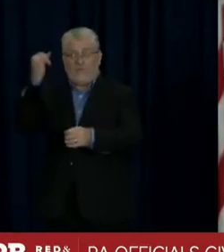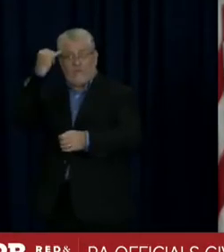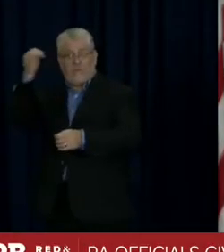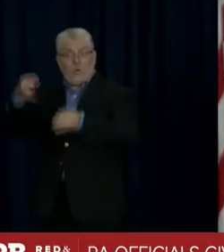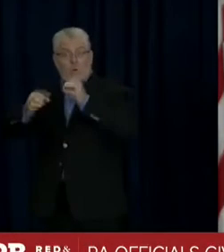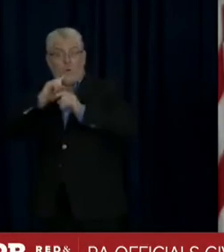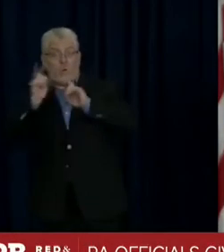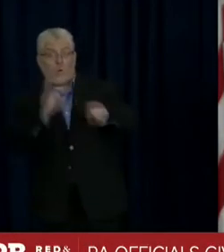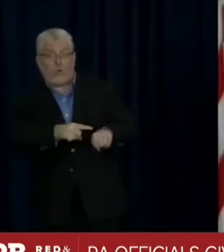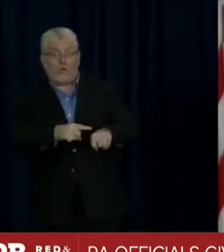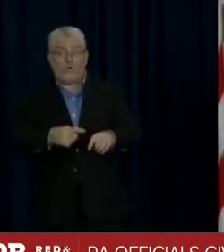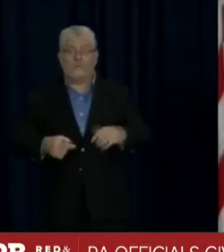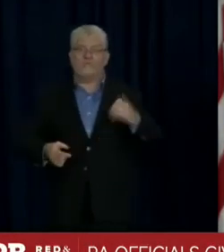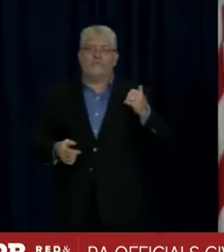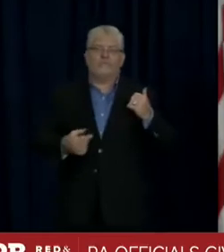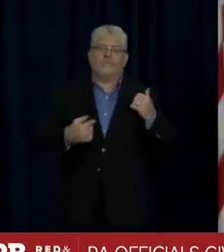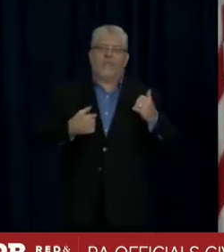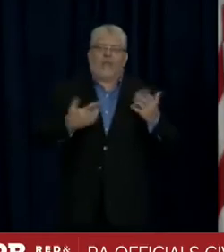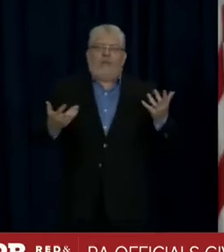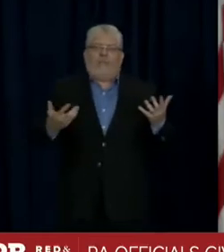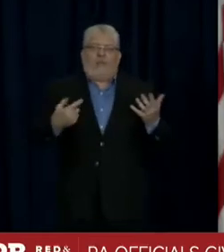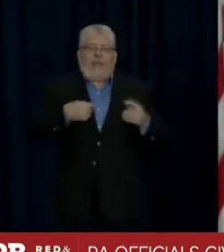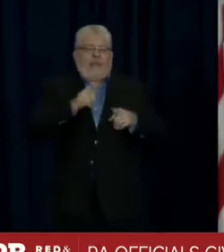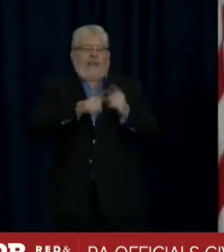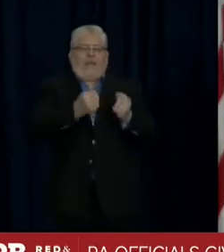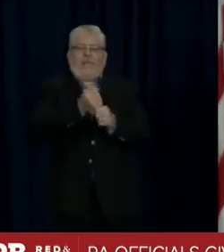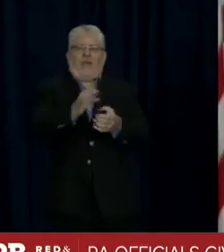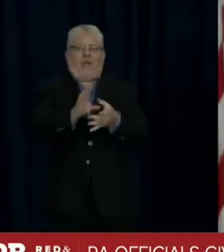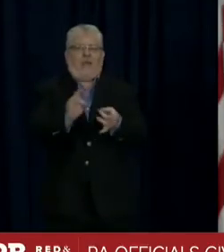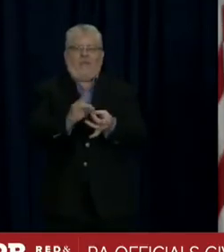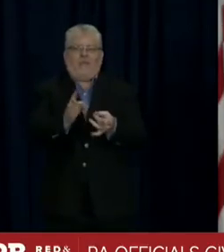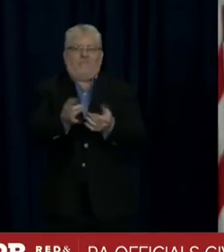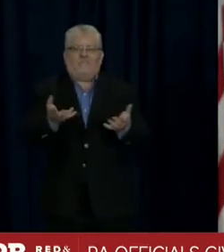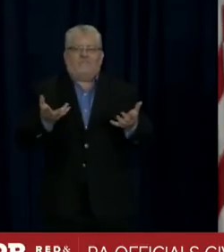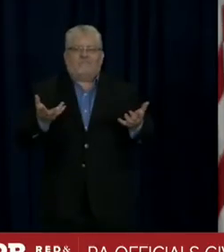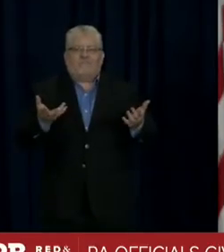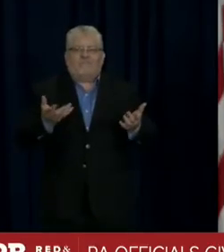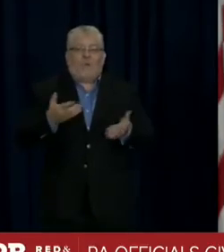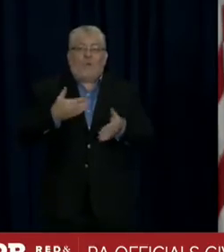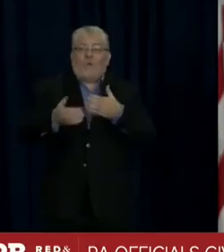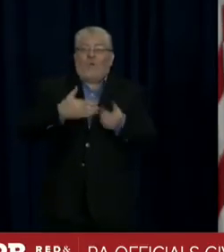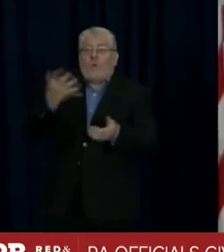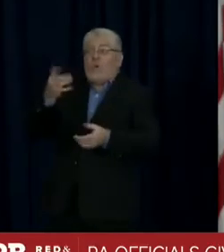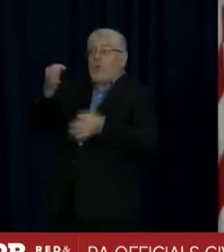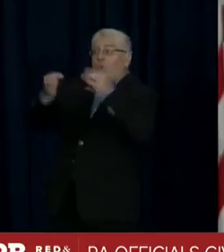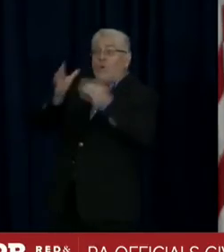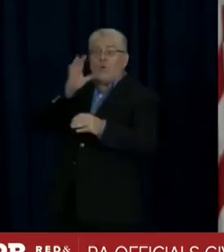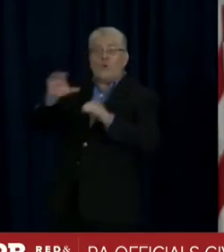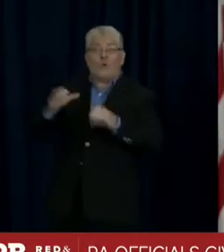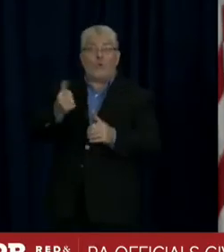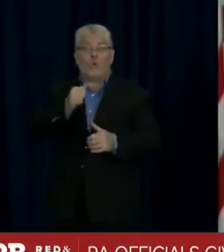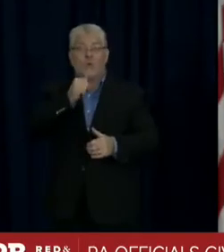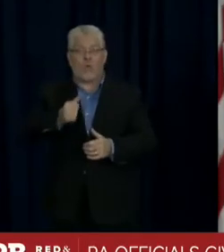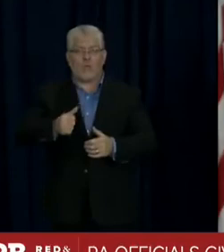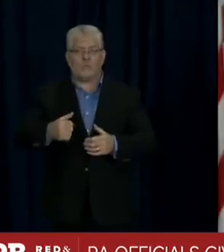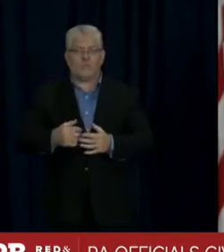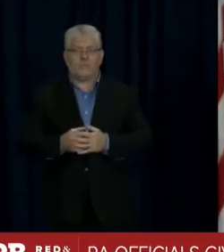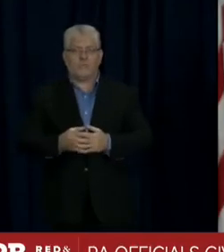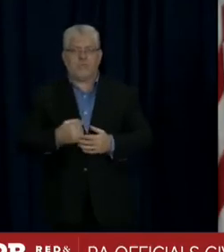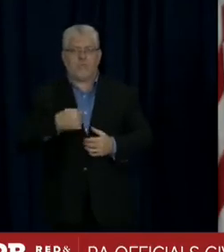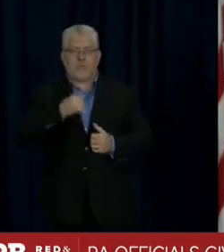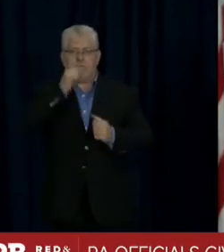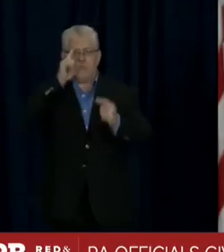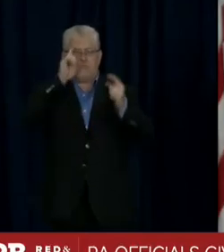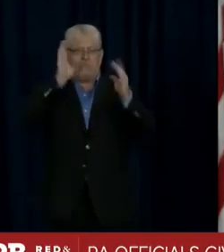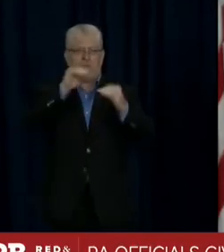There, you know, again, I can't comment on what any court is going to do, but no, we don't have any anticipation that the vote count is